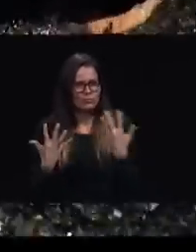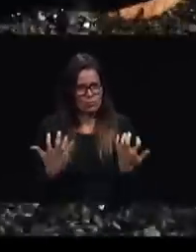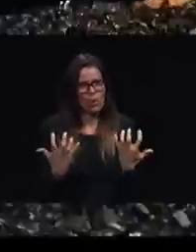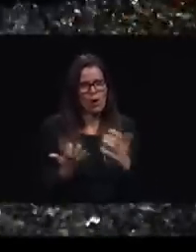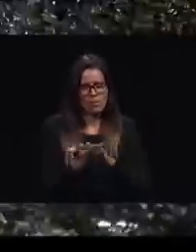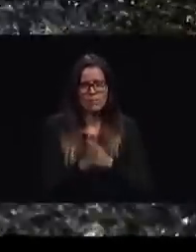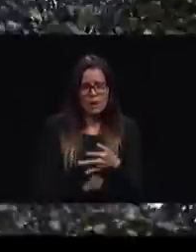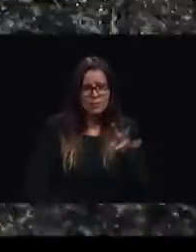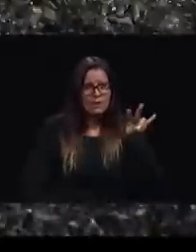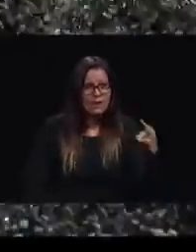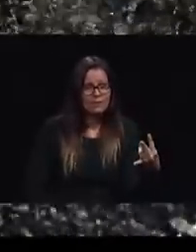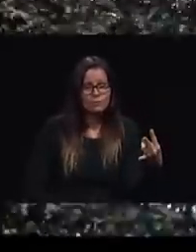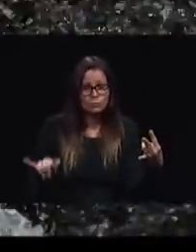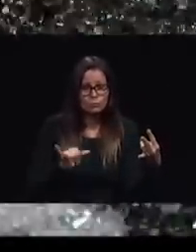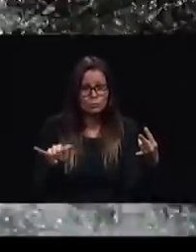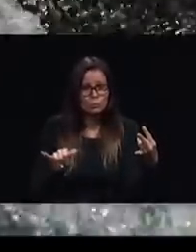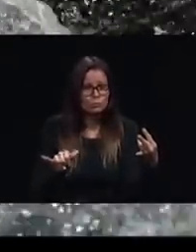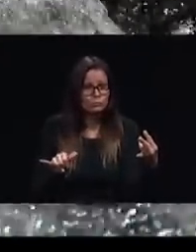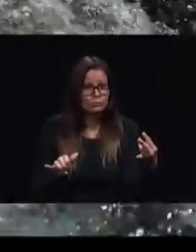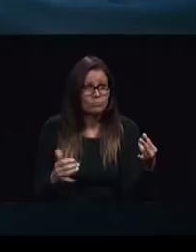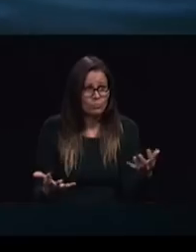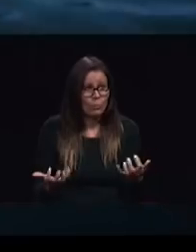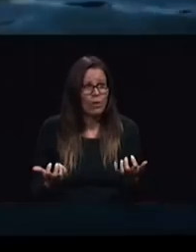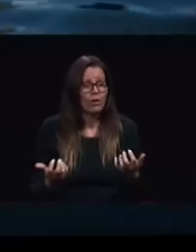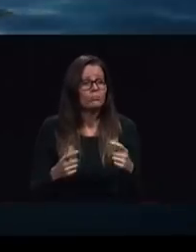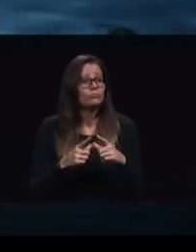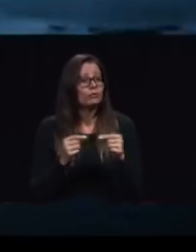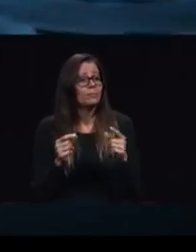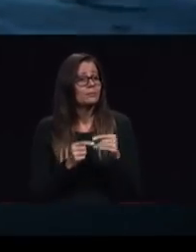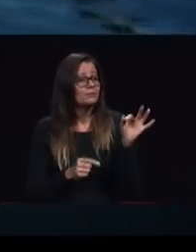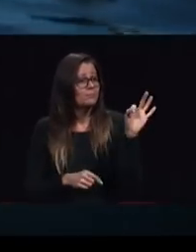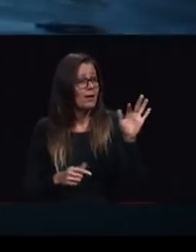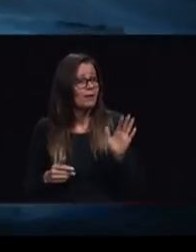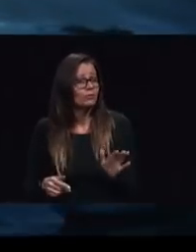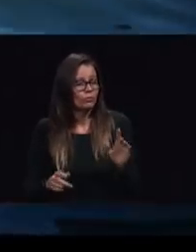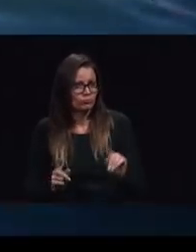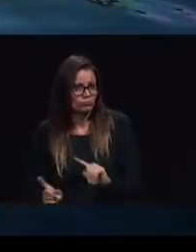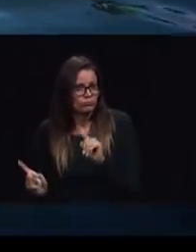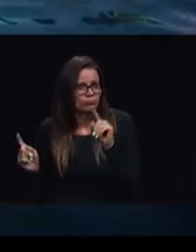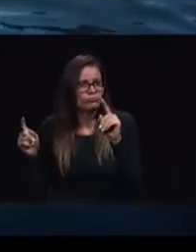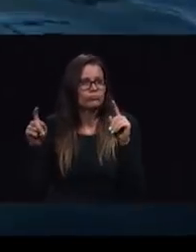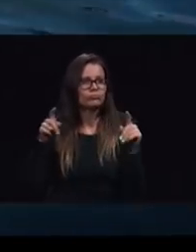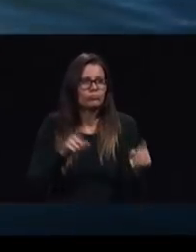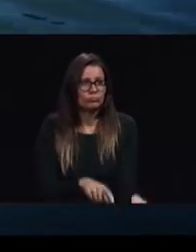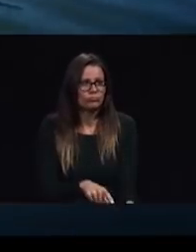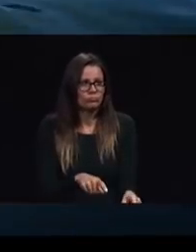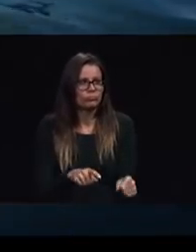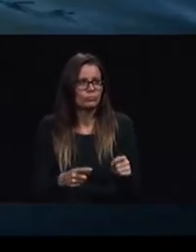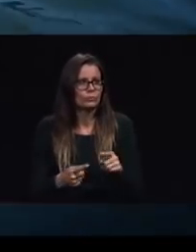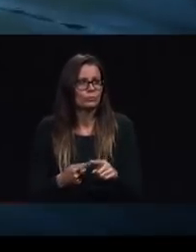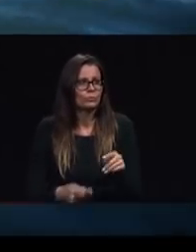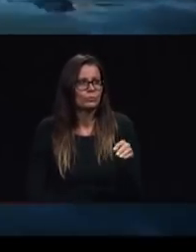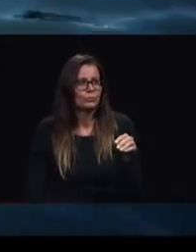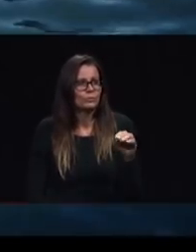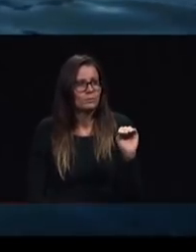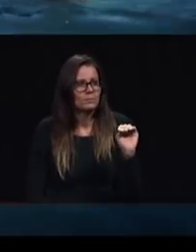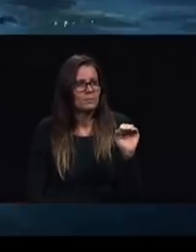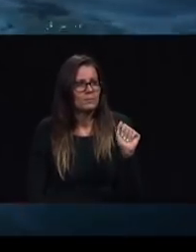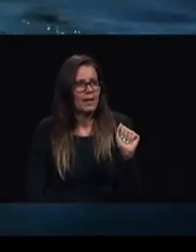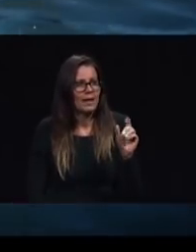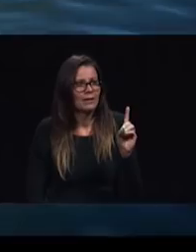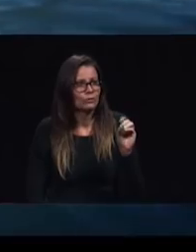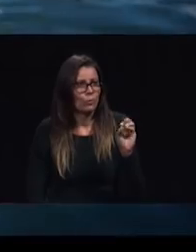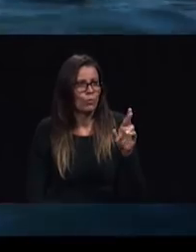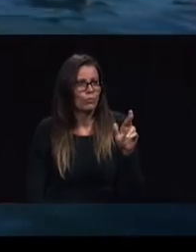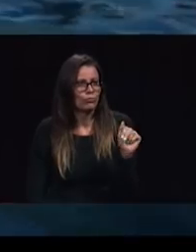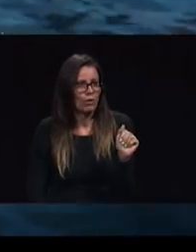-day Adventists Japanese pastors were invited to Mindoro to preach in English and we were told it won't work it won't work here you can't do